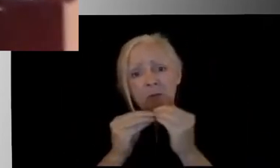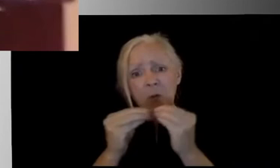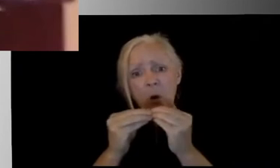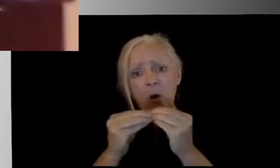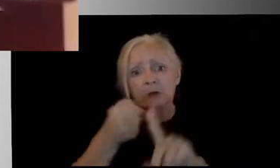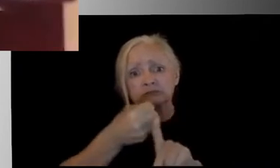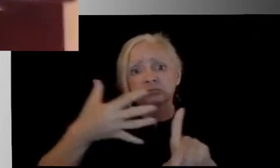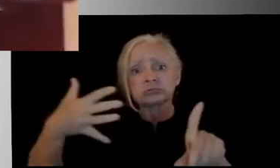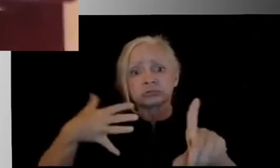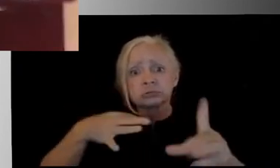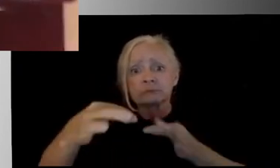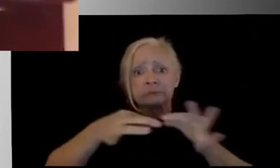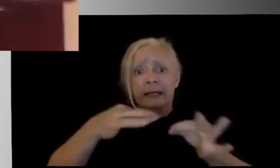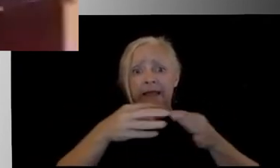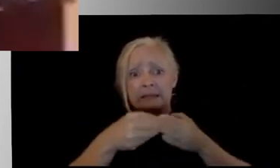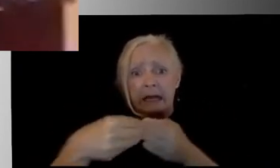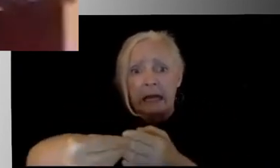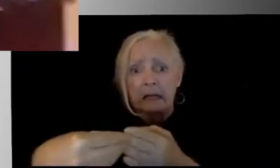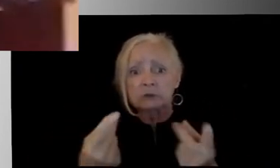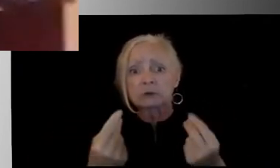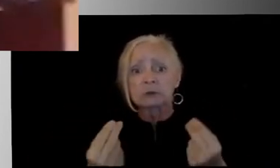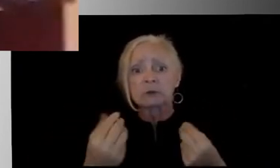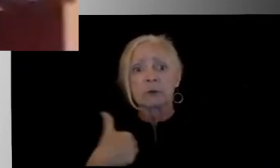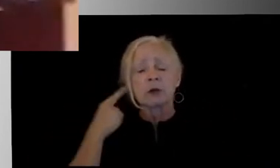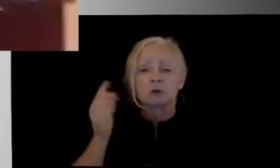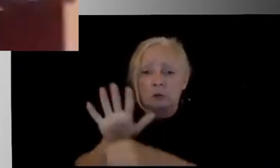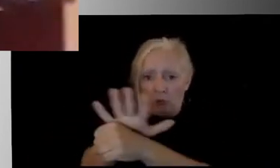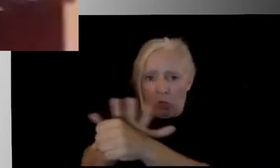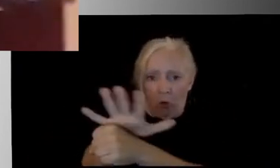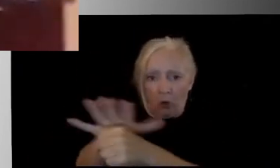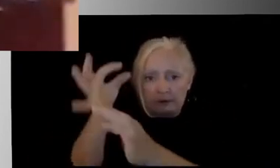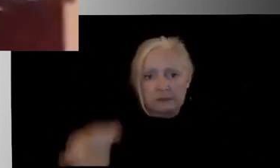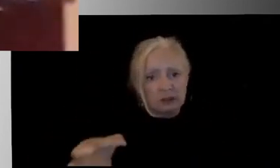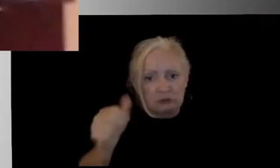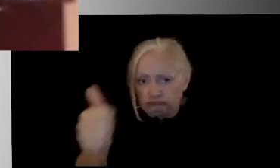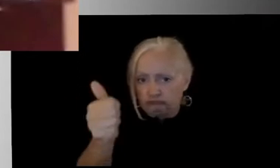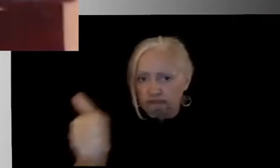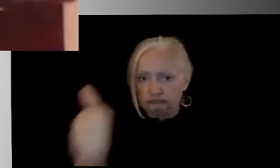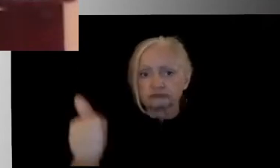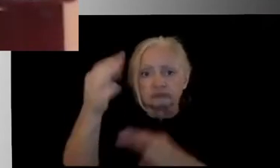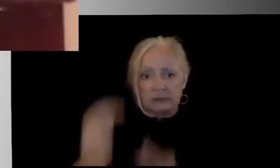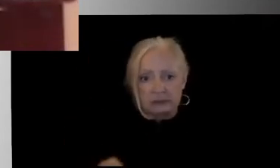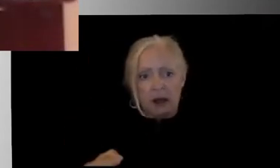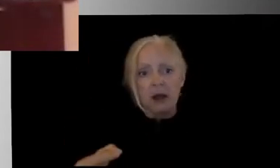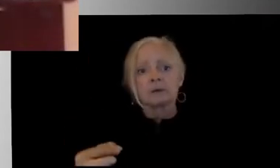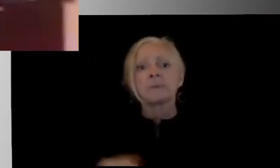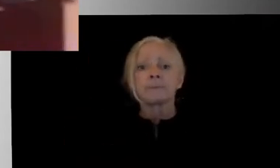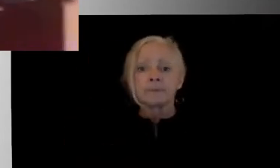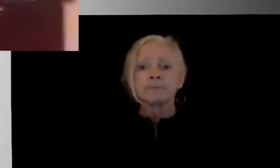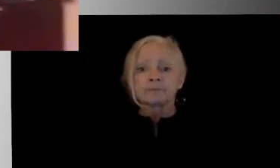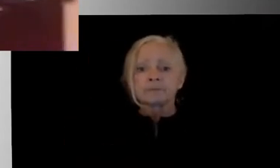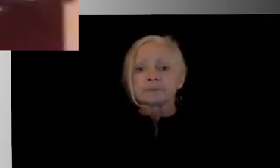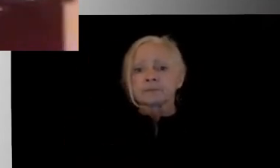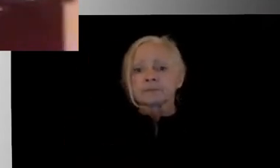for more direction, but everything we kept hearing was local decision, use the best information that you have, and go from